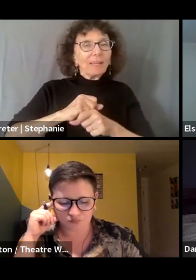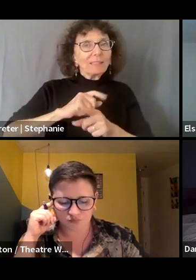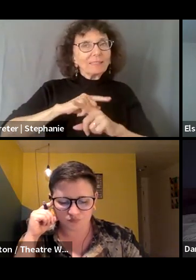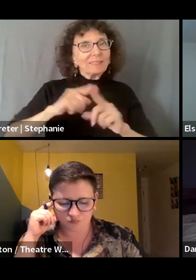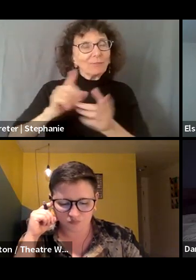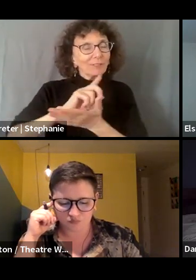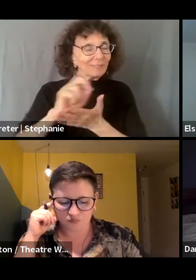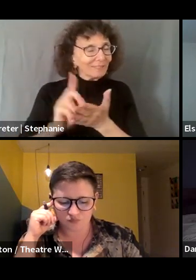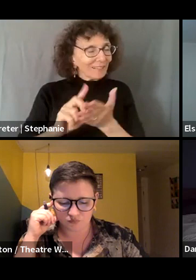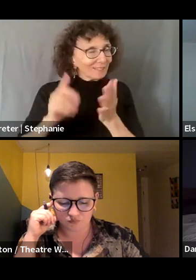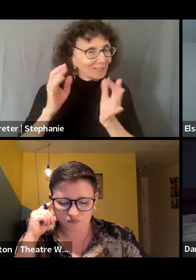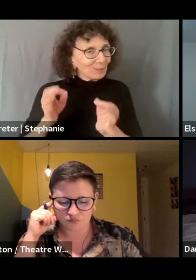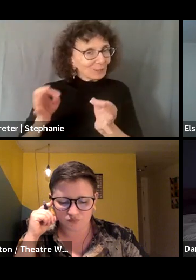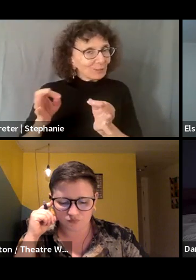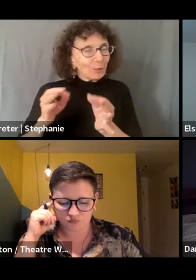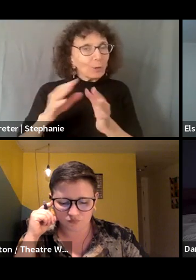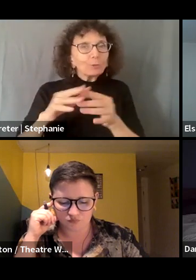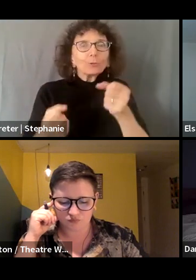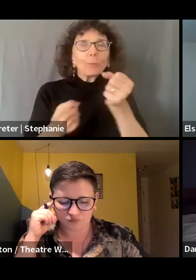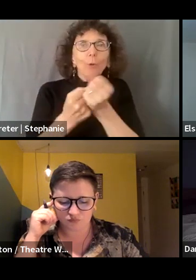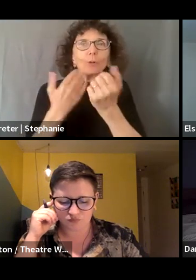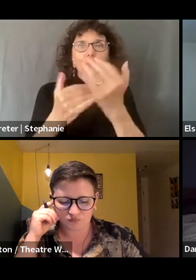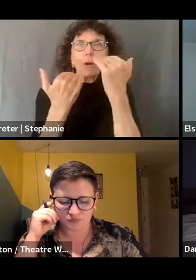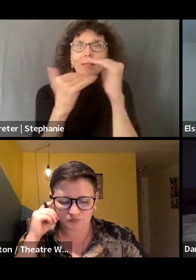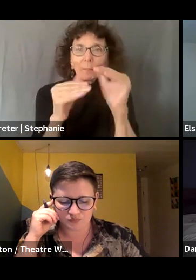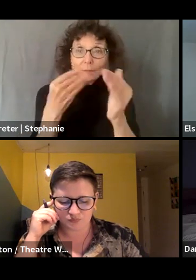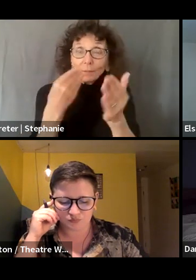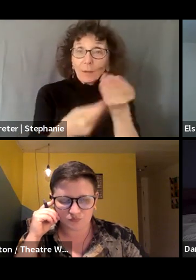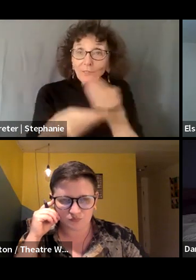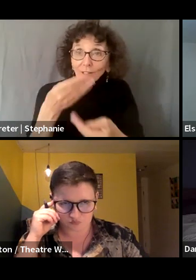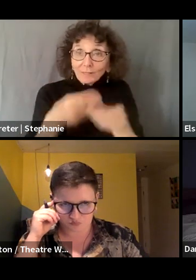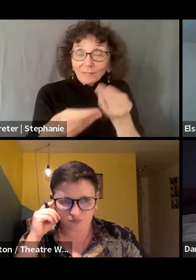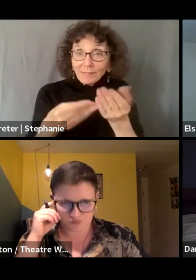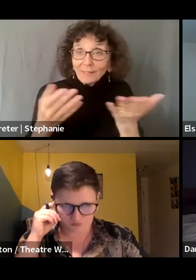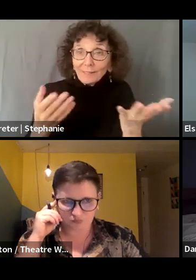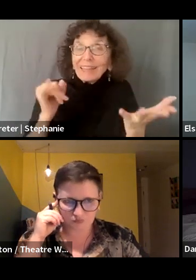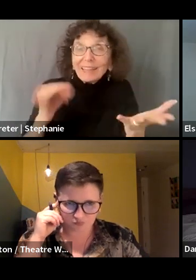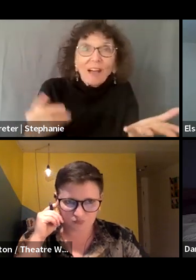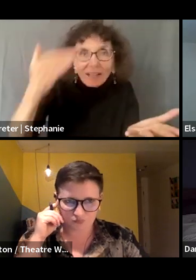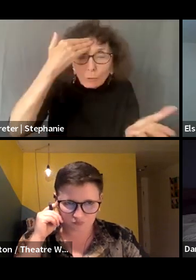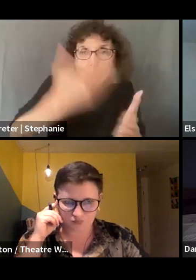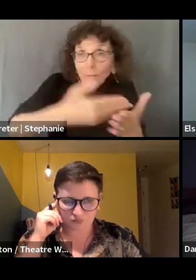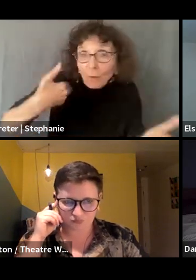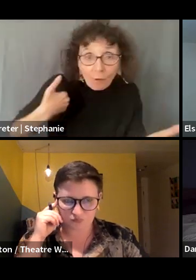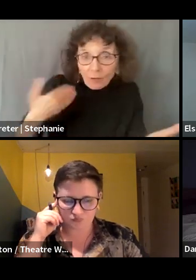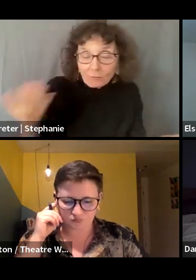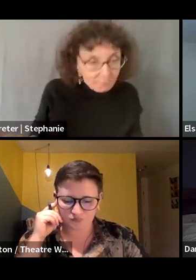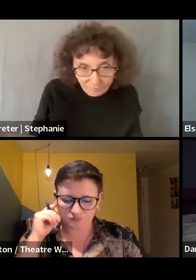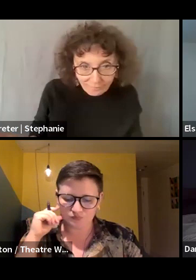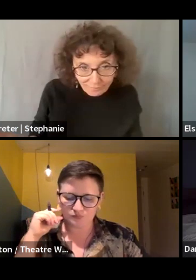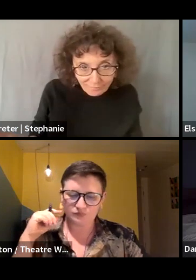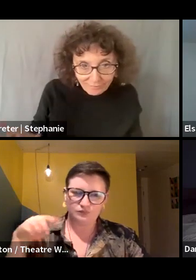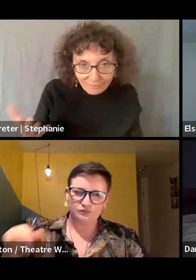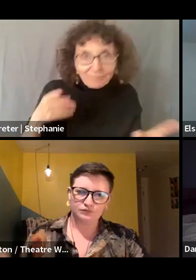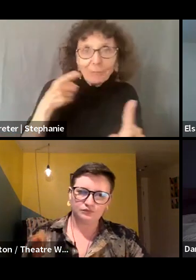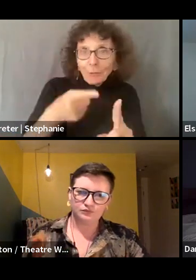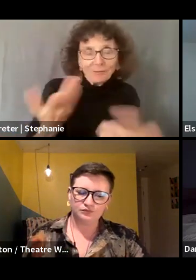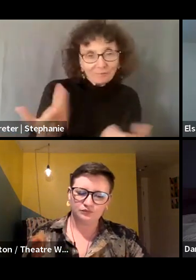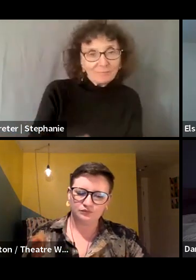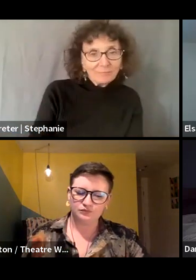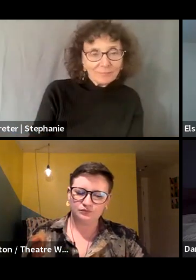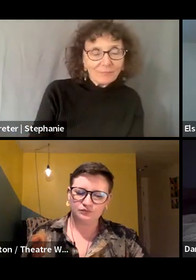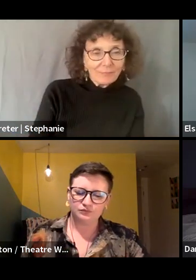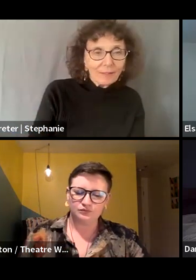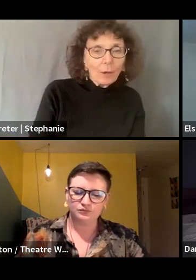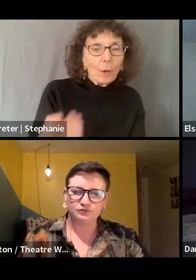that might have supported this budget in a better, fuller way. Um, and that, that, actually like, we're